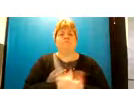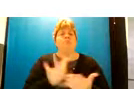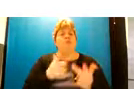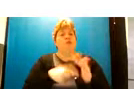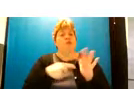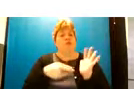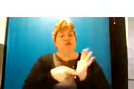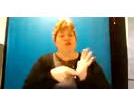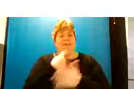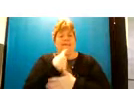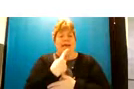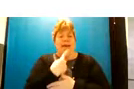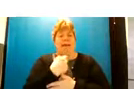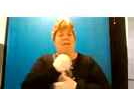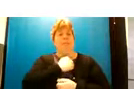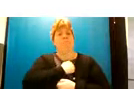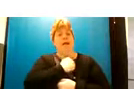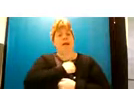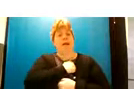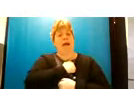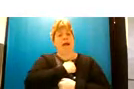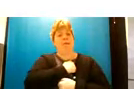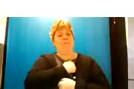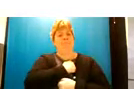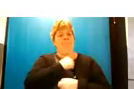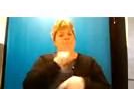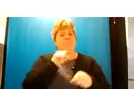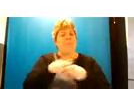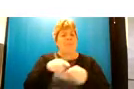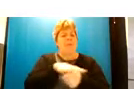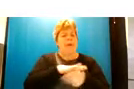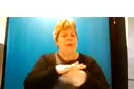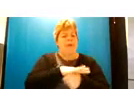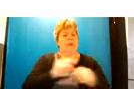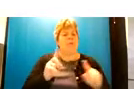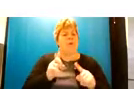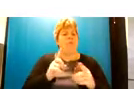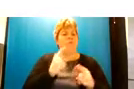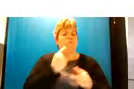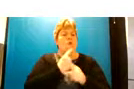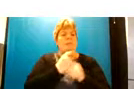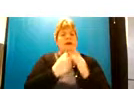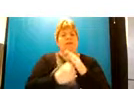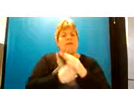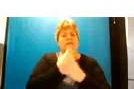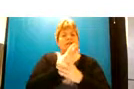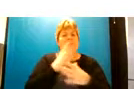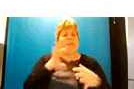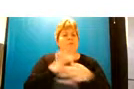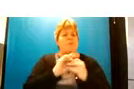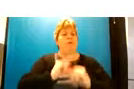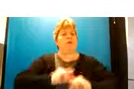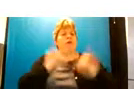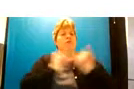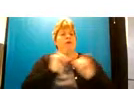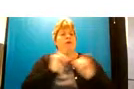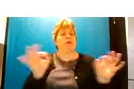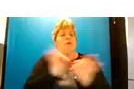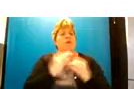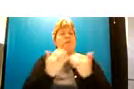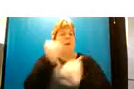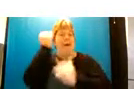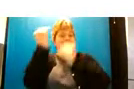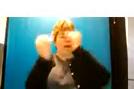says uh my specific um that i'm going to talk through is some of the developments around crisis alternatives for adults